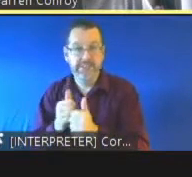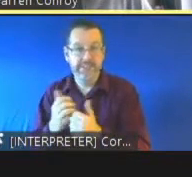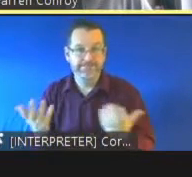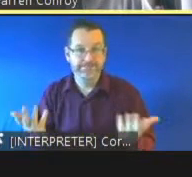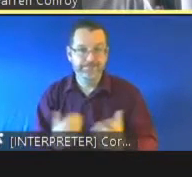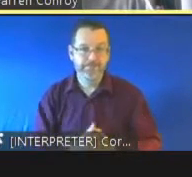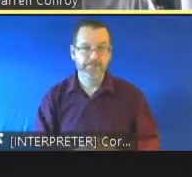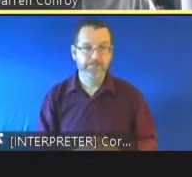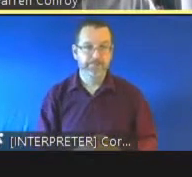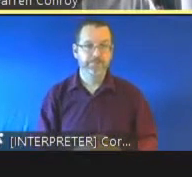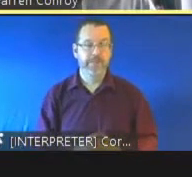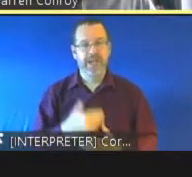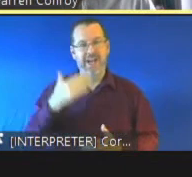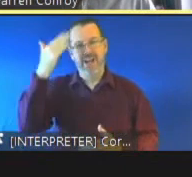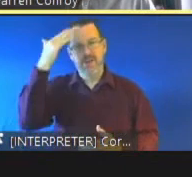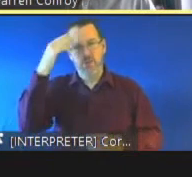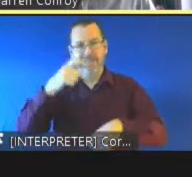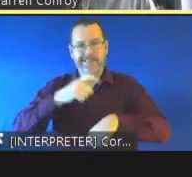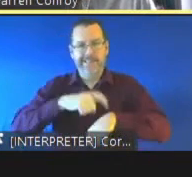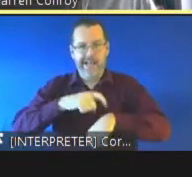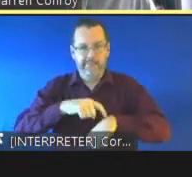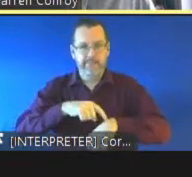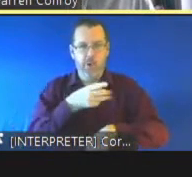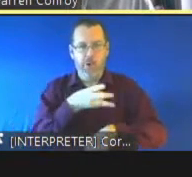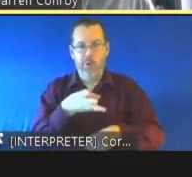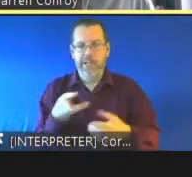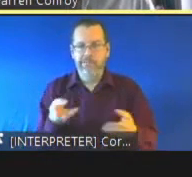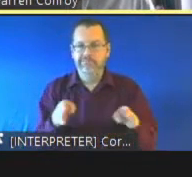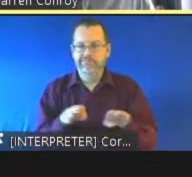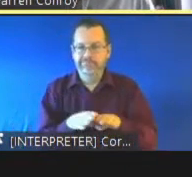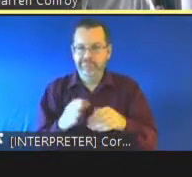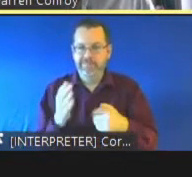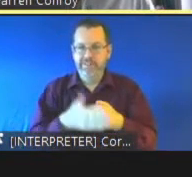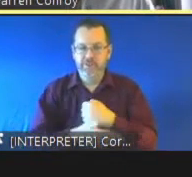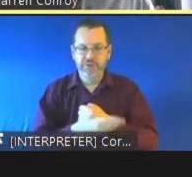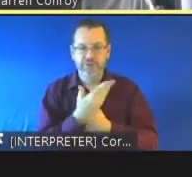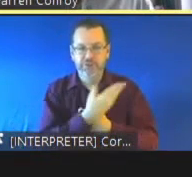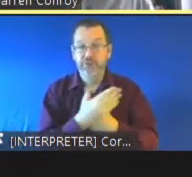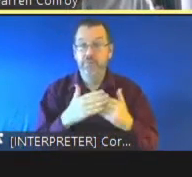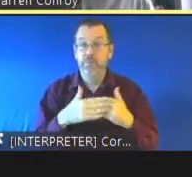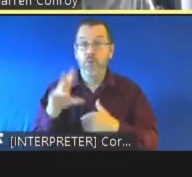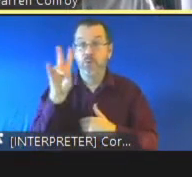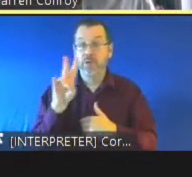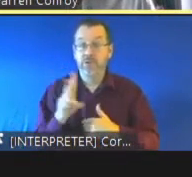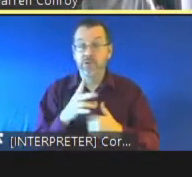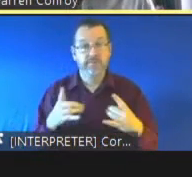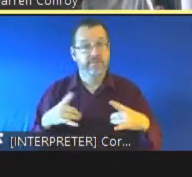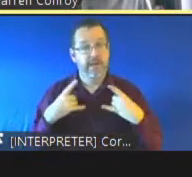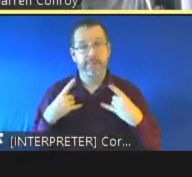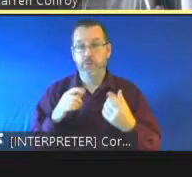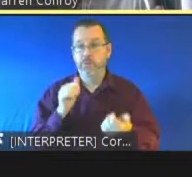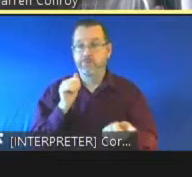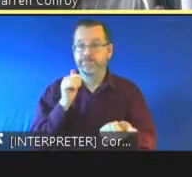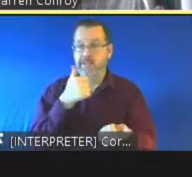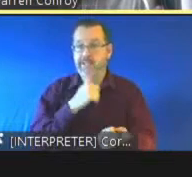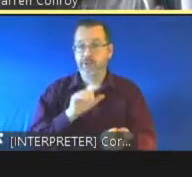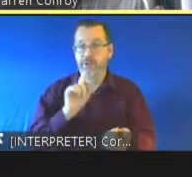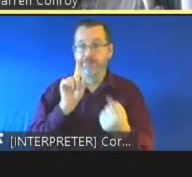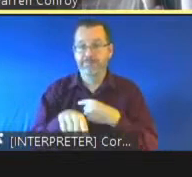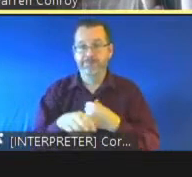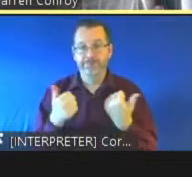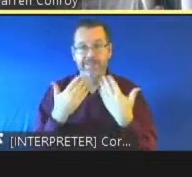so conscious of time i'll wrap up with that um and if there's any further questions be happy to to take them thanks very much